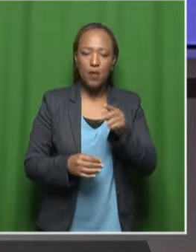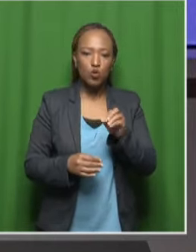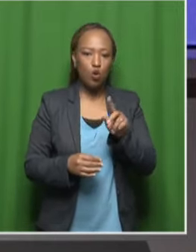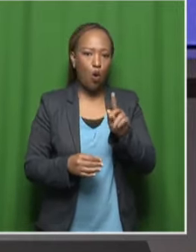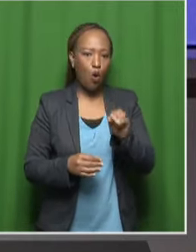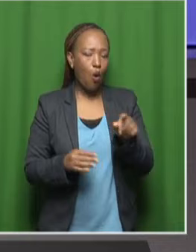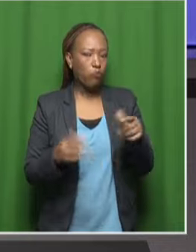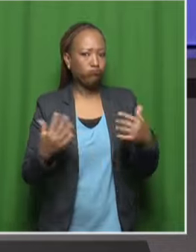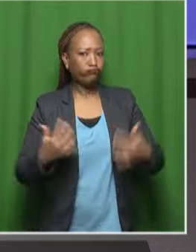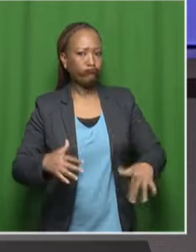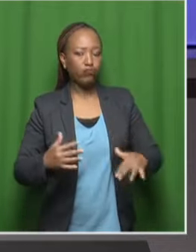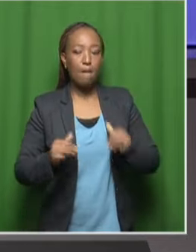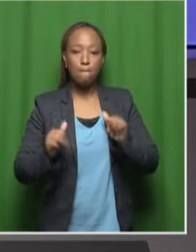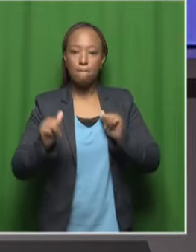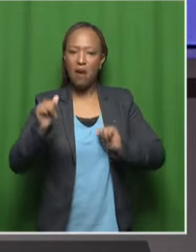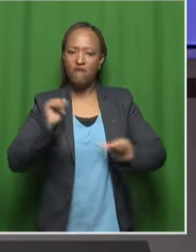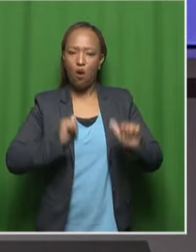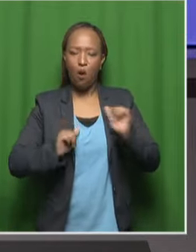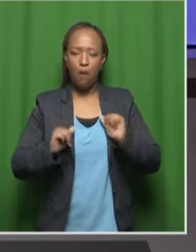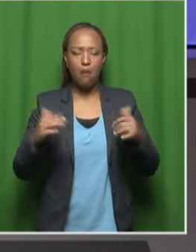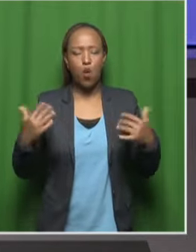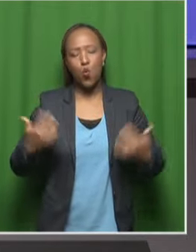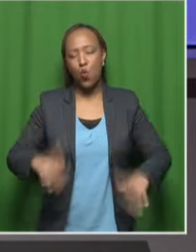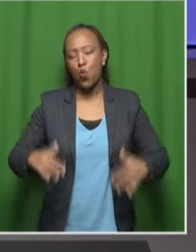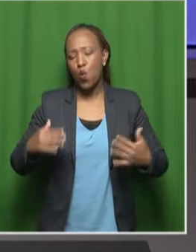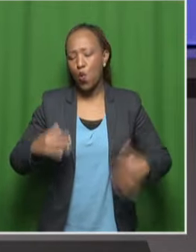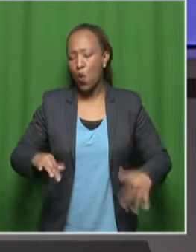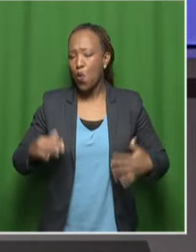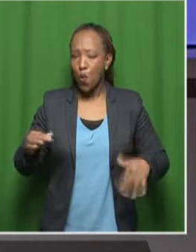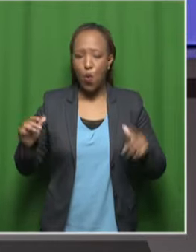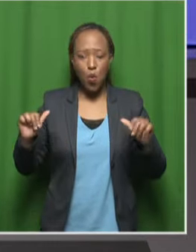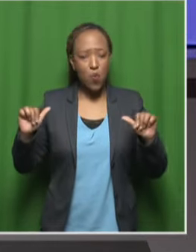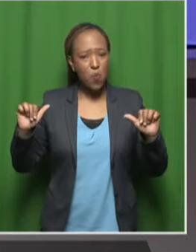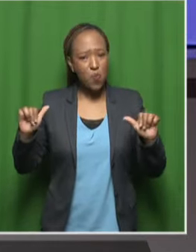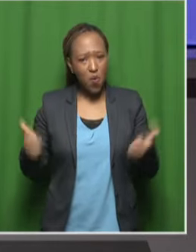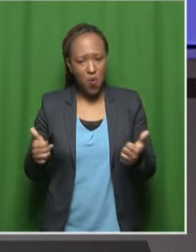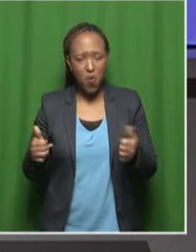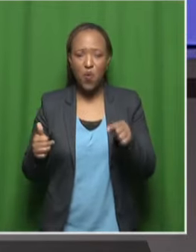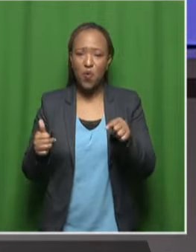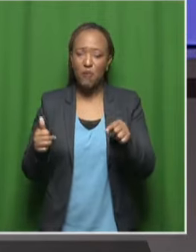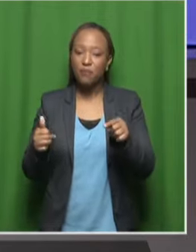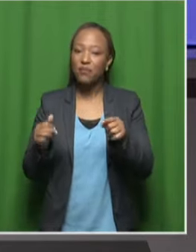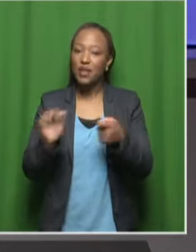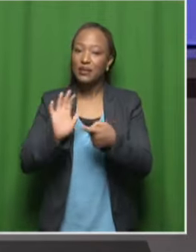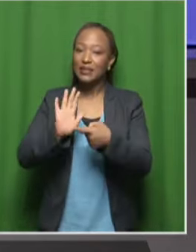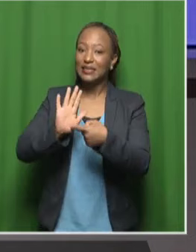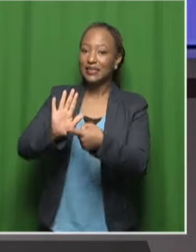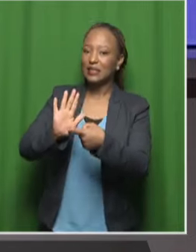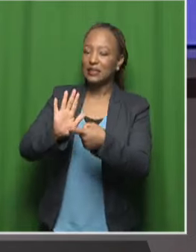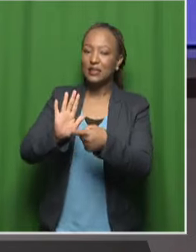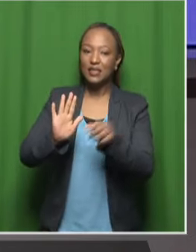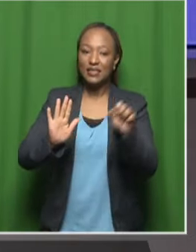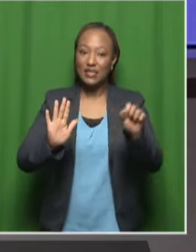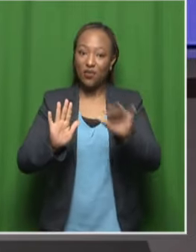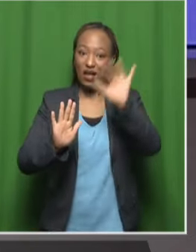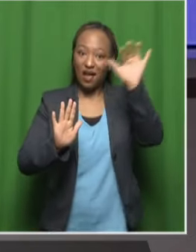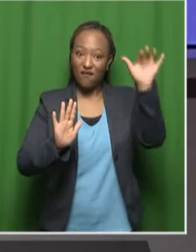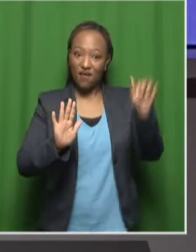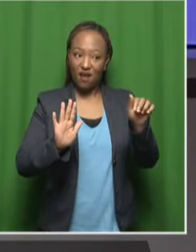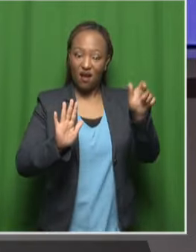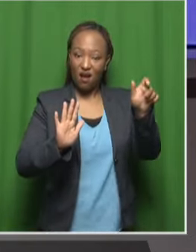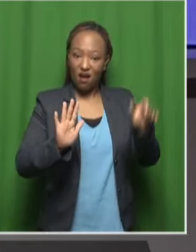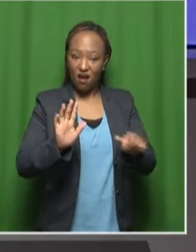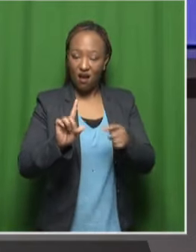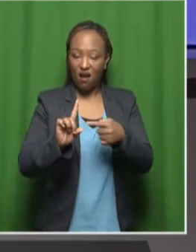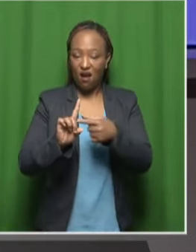performer and just to have his energy on set. And hopefully his portrayal will become known as South Africa's father because